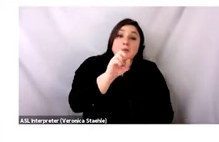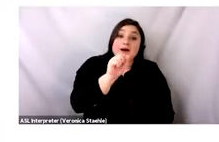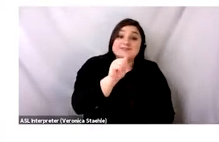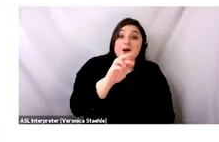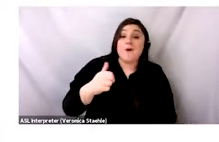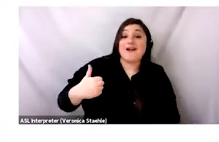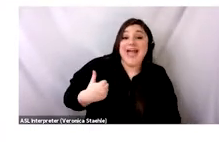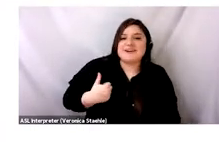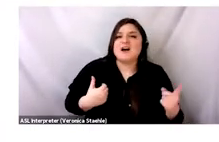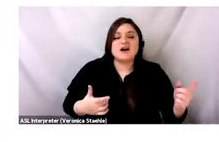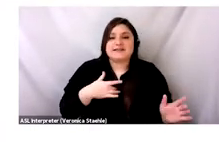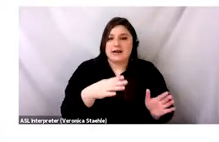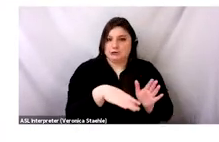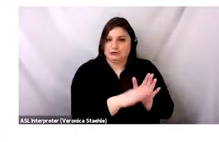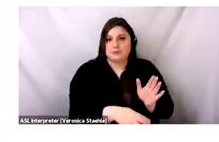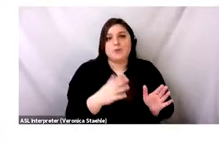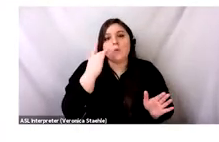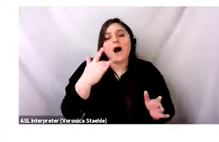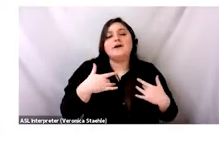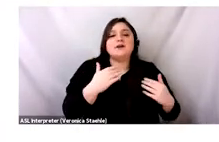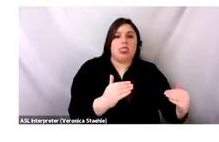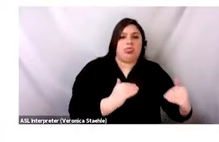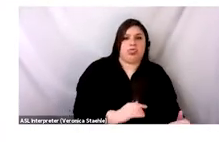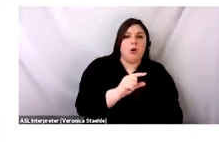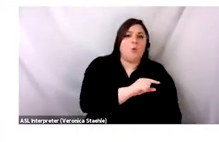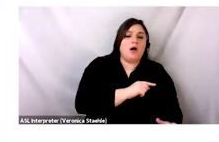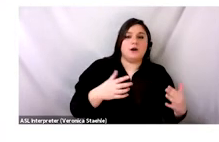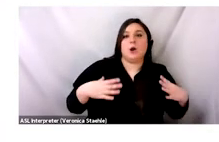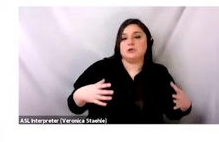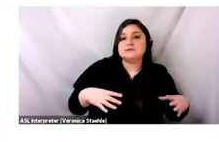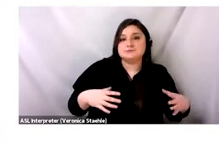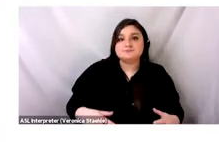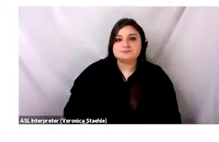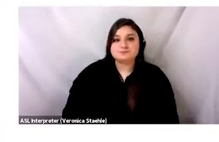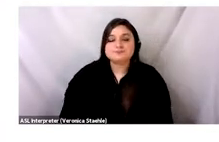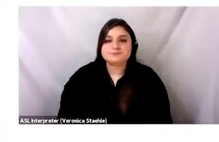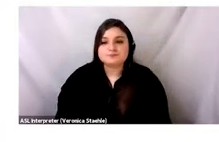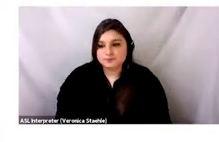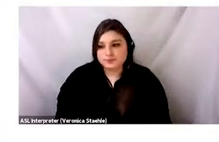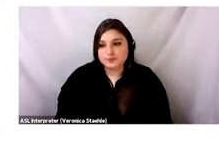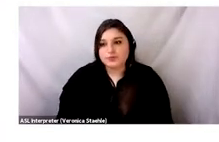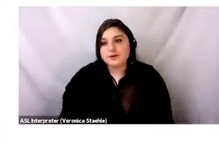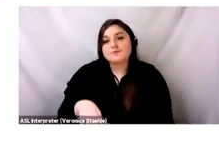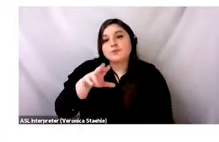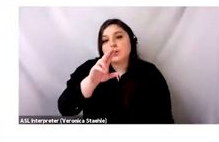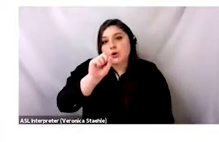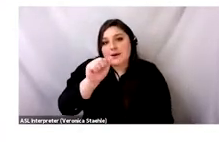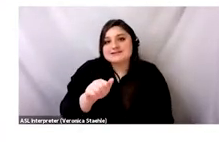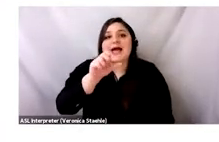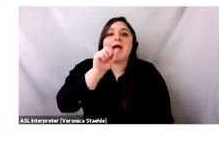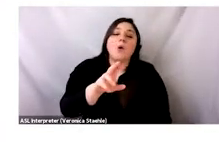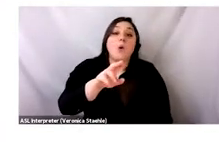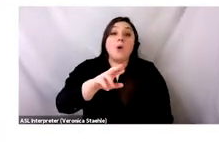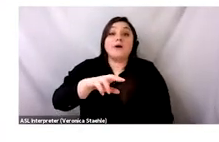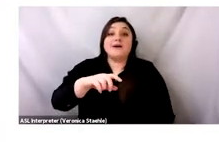Canadian bales, these bales are the cheapest because they tend to have the lowest quality garments. And American and Canadian bales